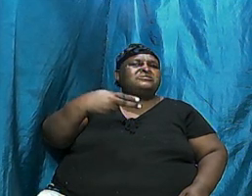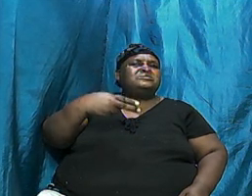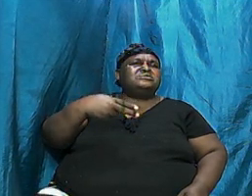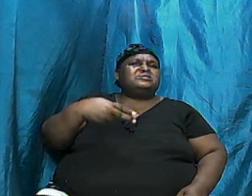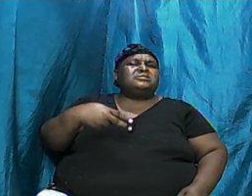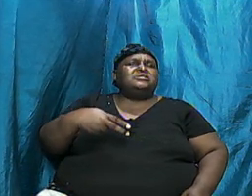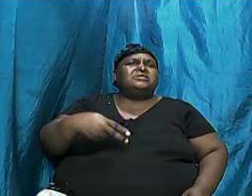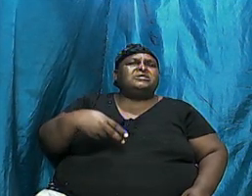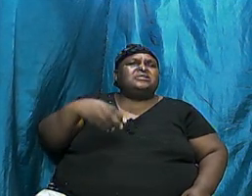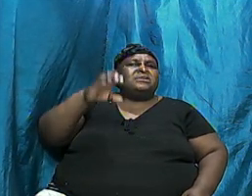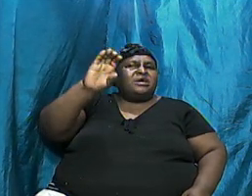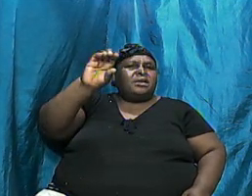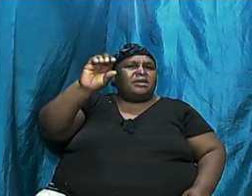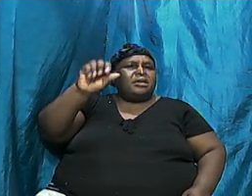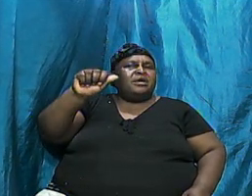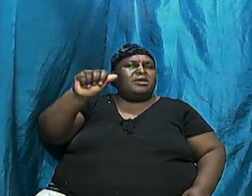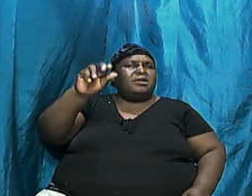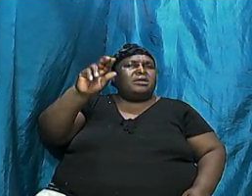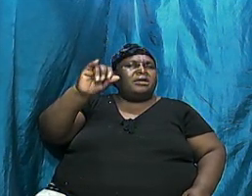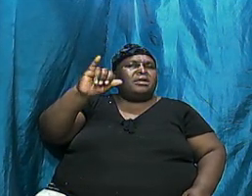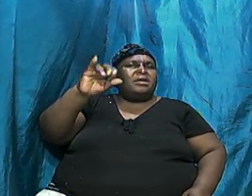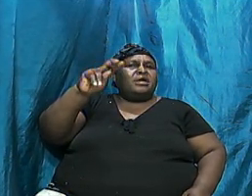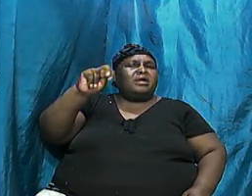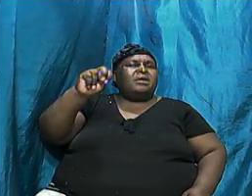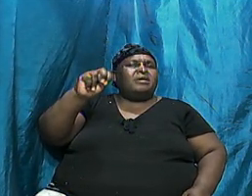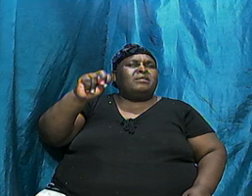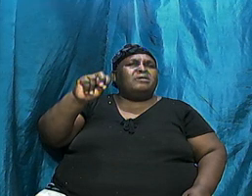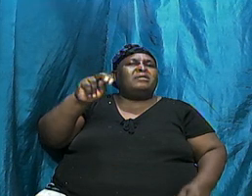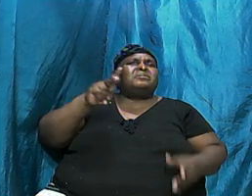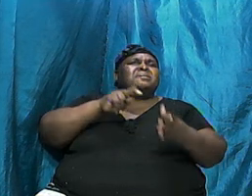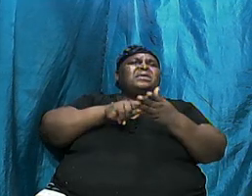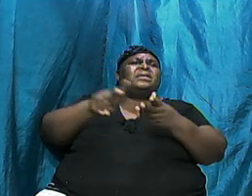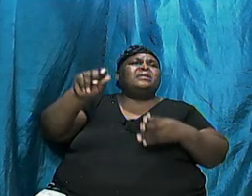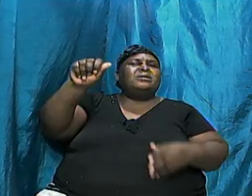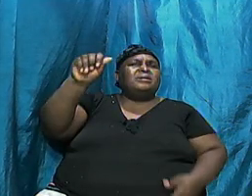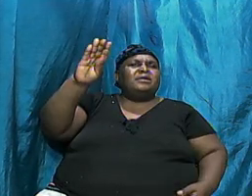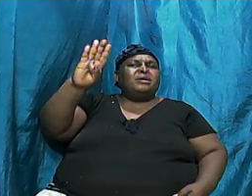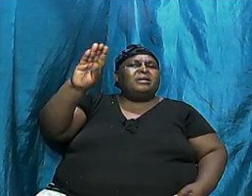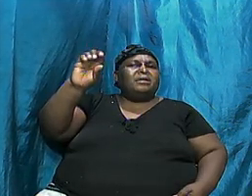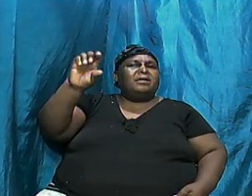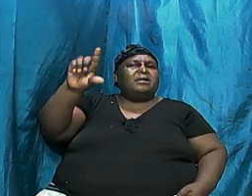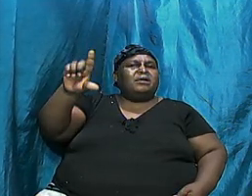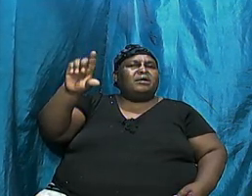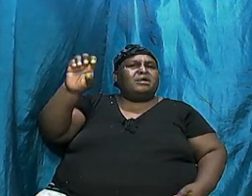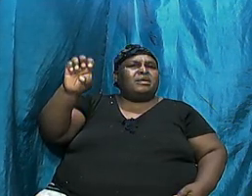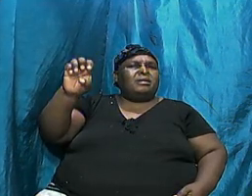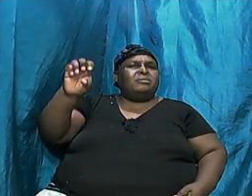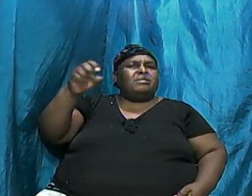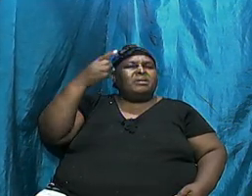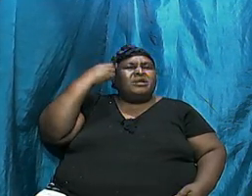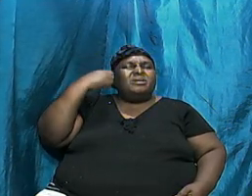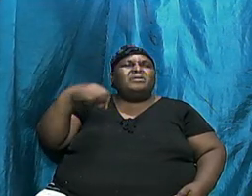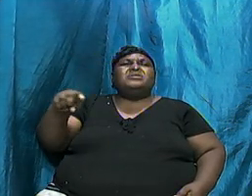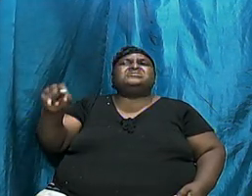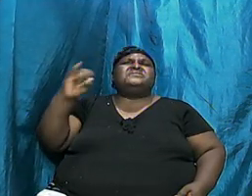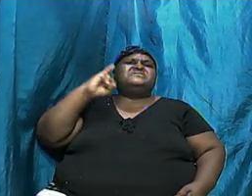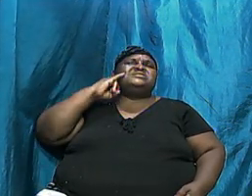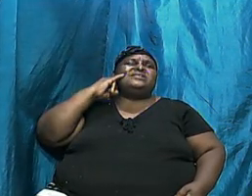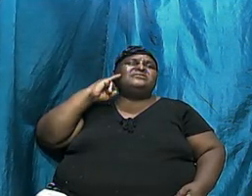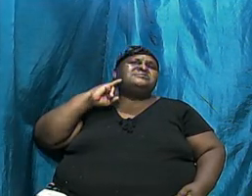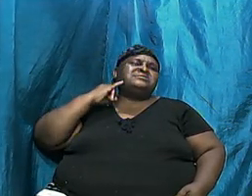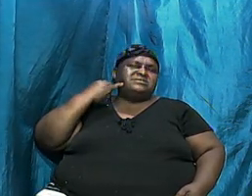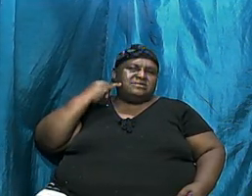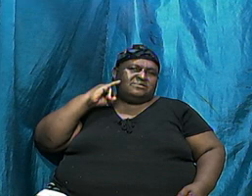accepted the offering, the sacrifice of Abel and rejected the